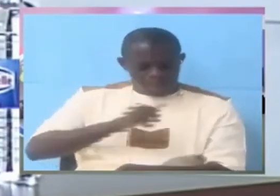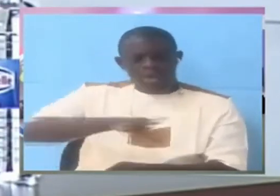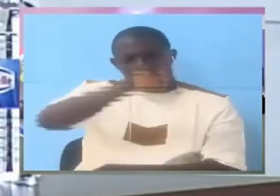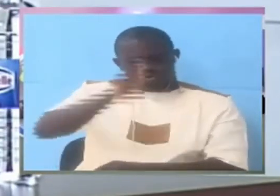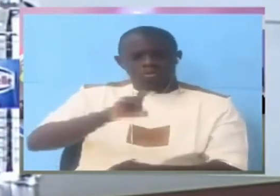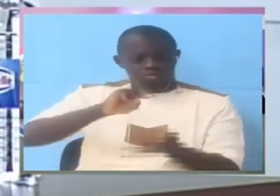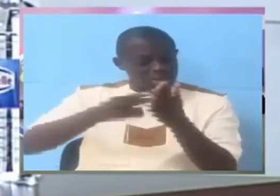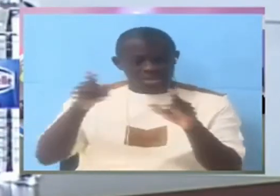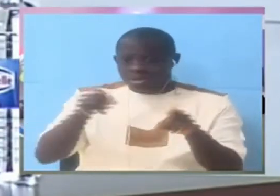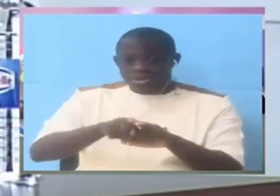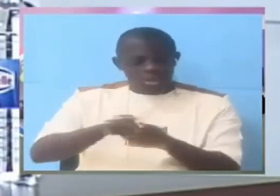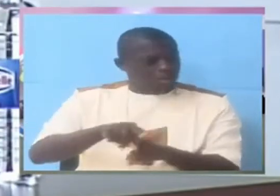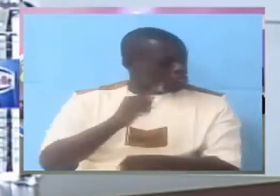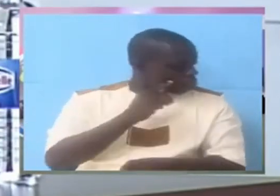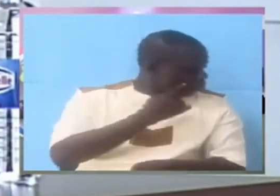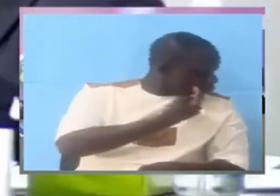is shameful.